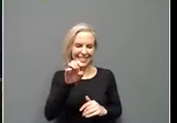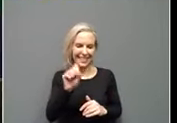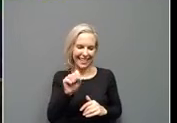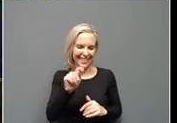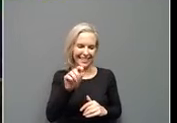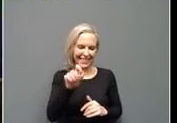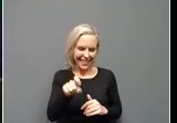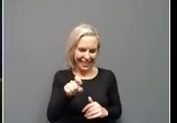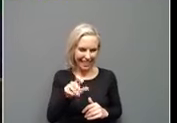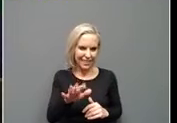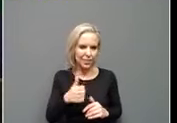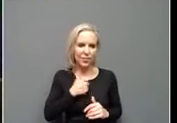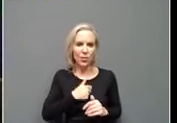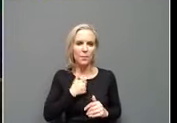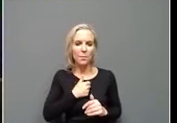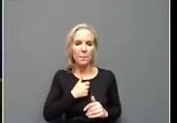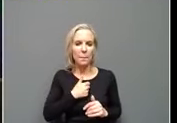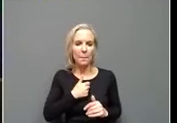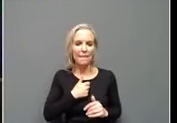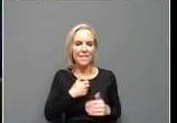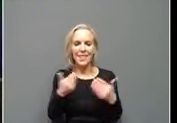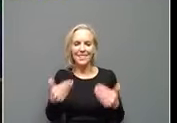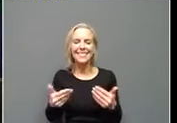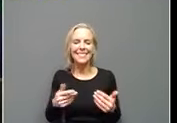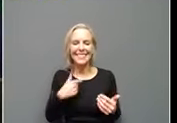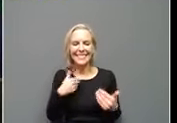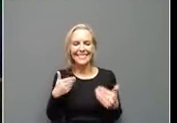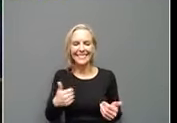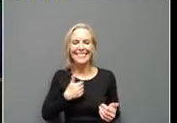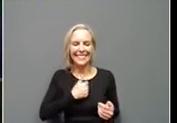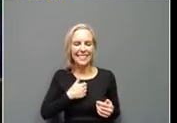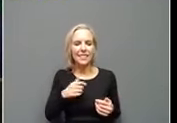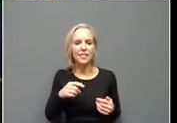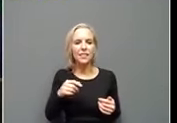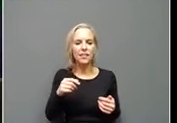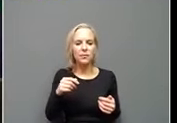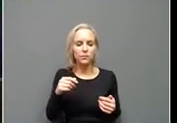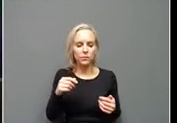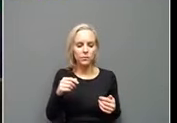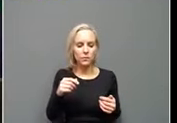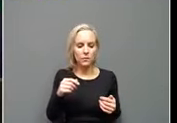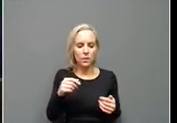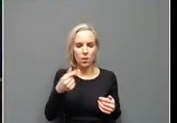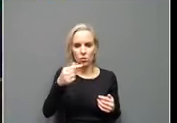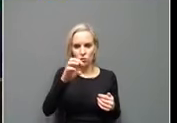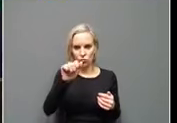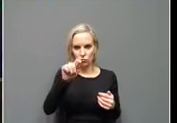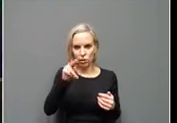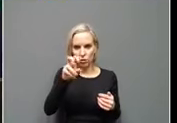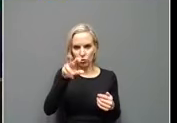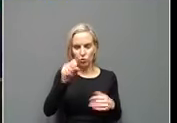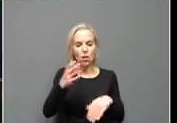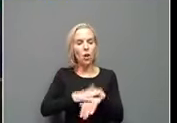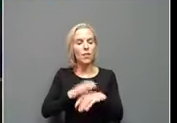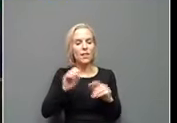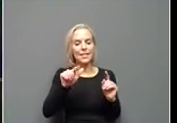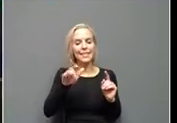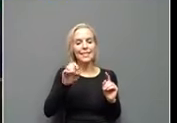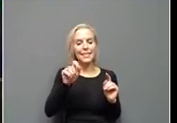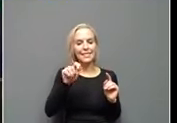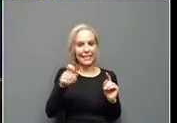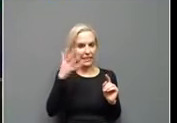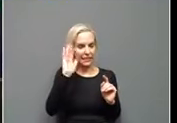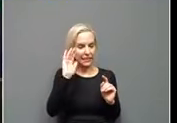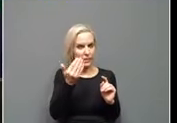Sorry. Go ahead. I'll go ahead. great on the sales tax revenue. It seems like